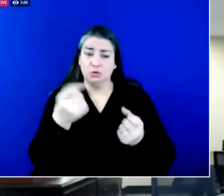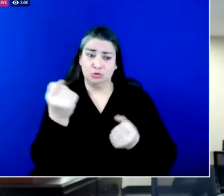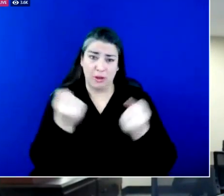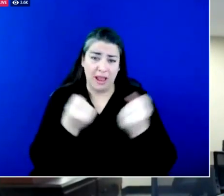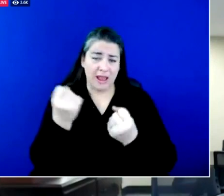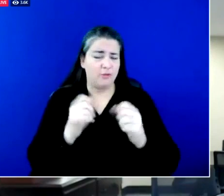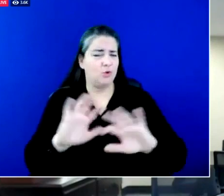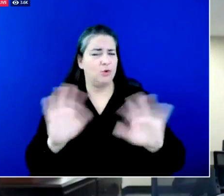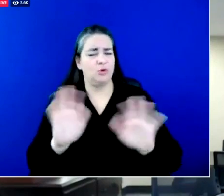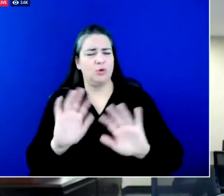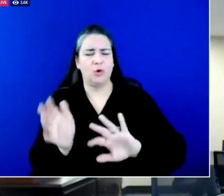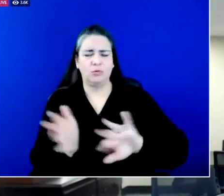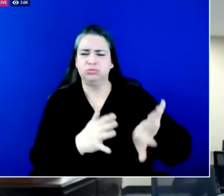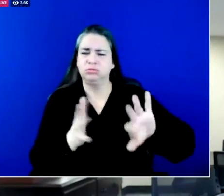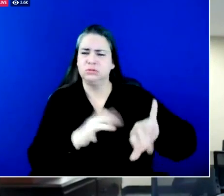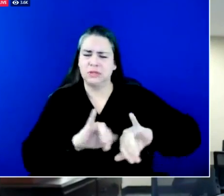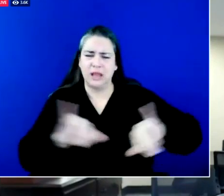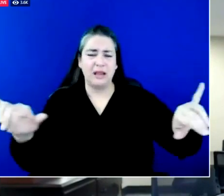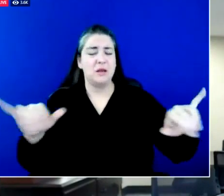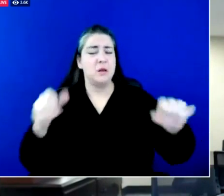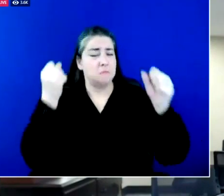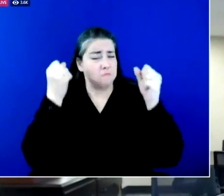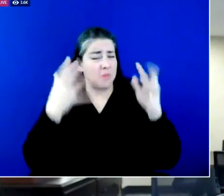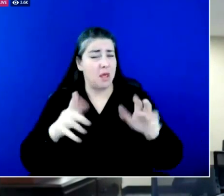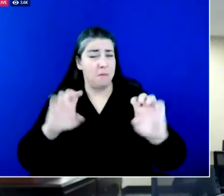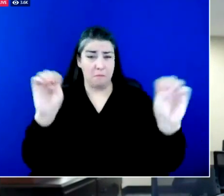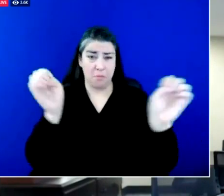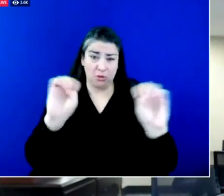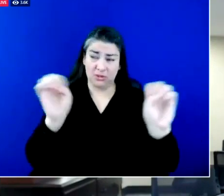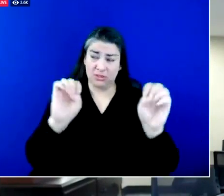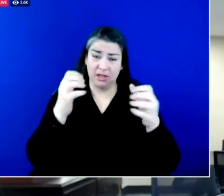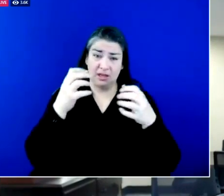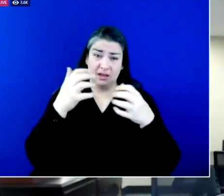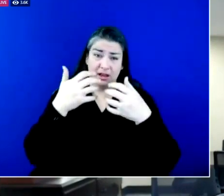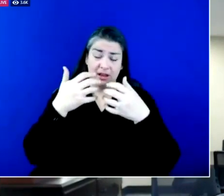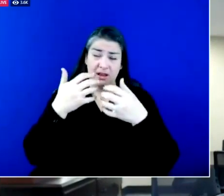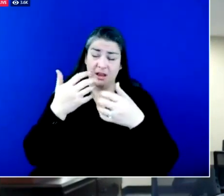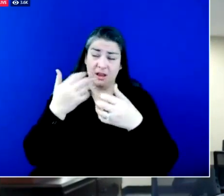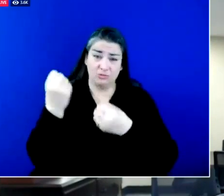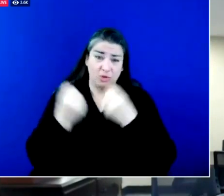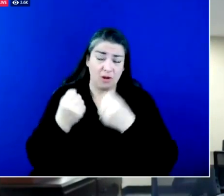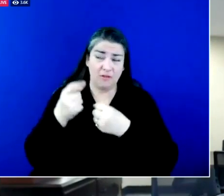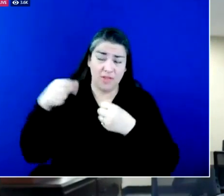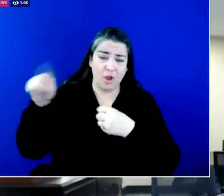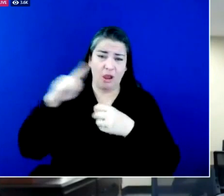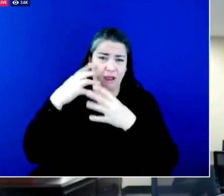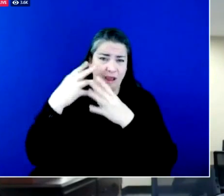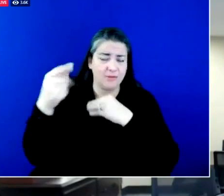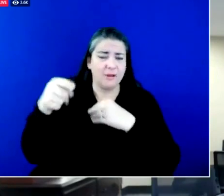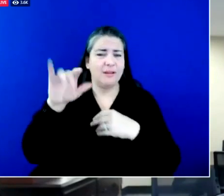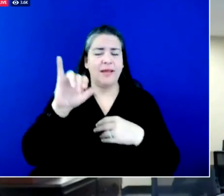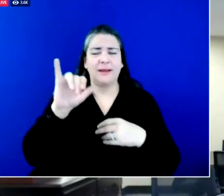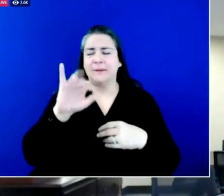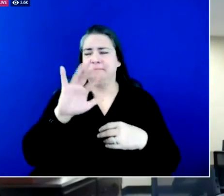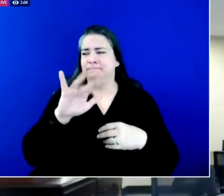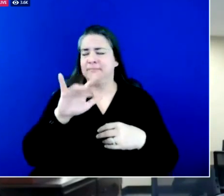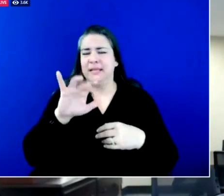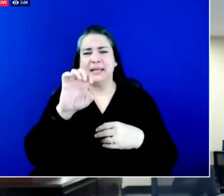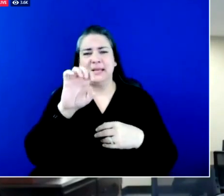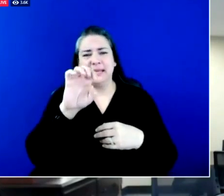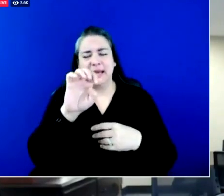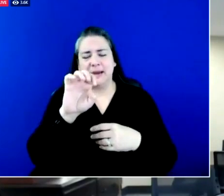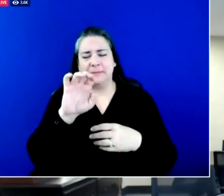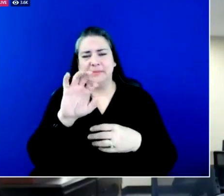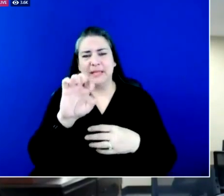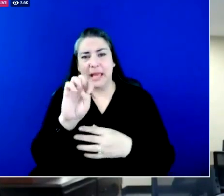are a lot of emergency responders out today. Our EM, our EM local EM directors